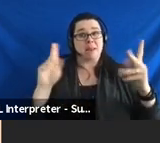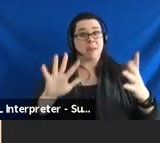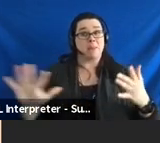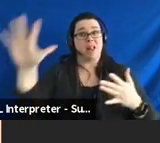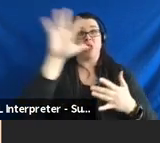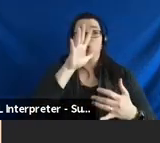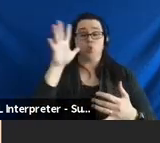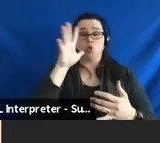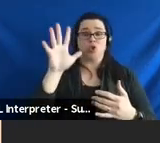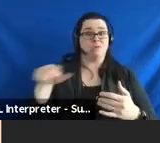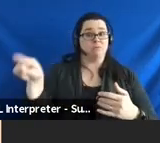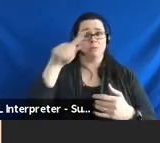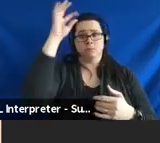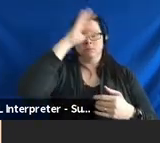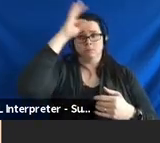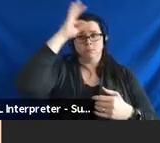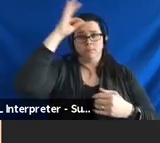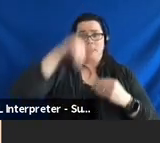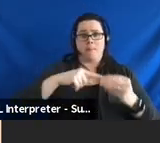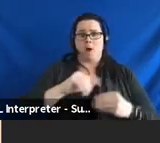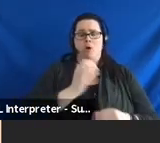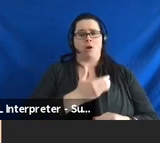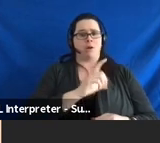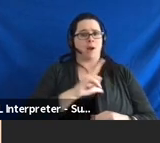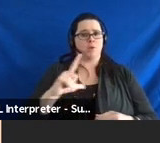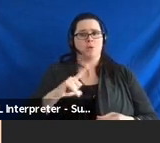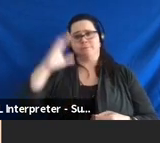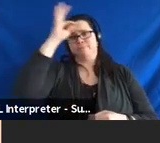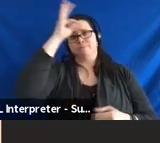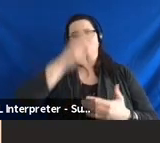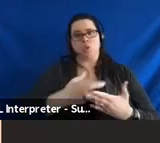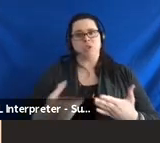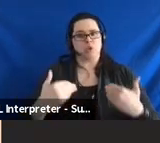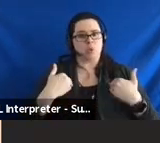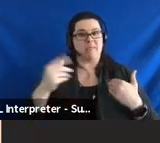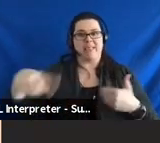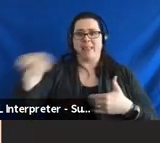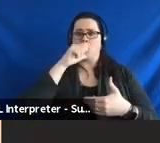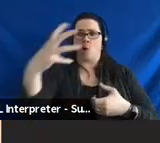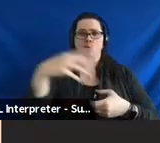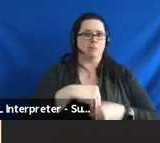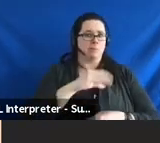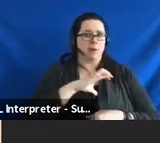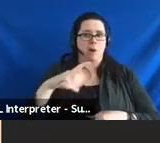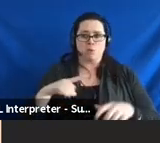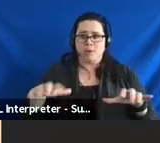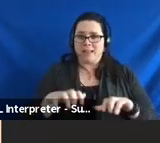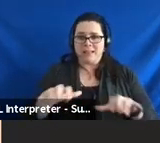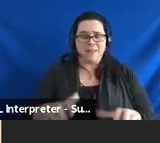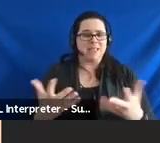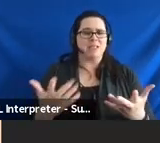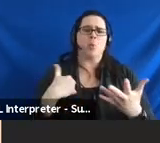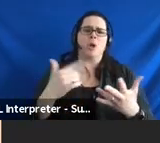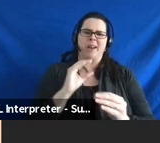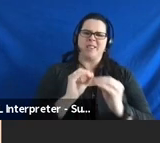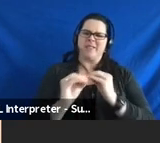rural areas that are not aware of the council and the resources that we have and do not participate in council activities. We